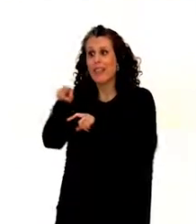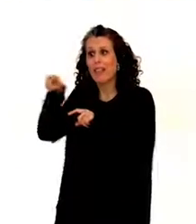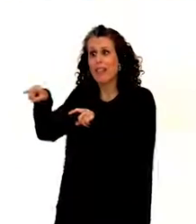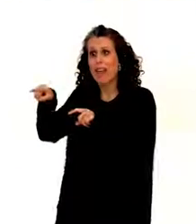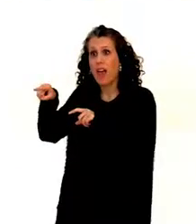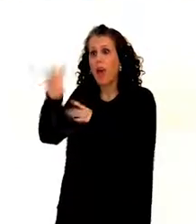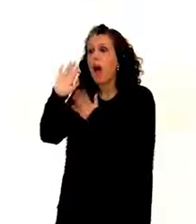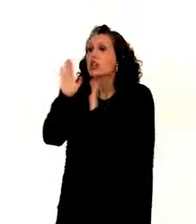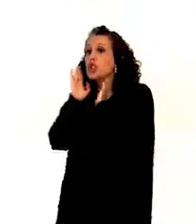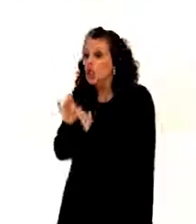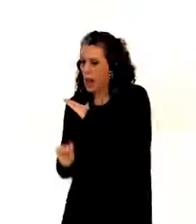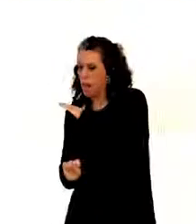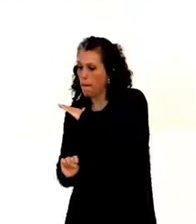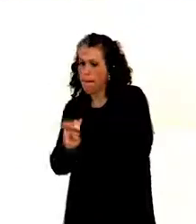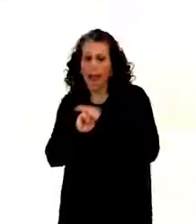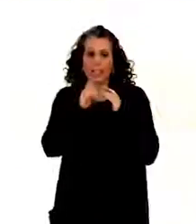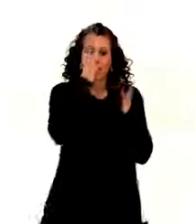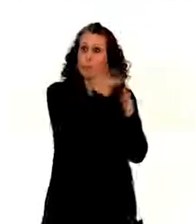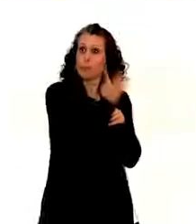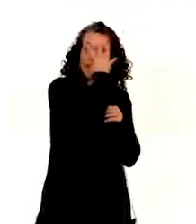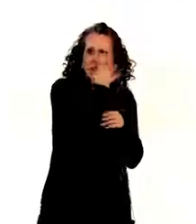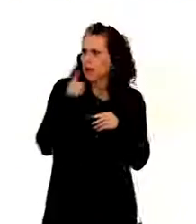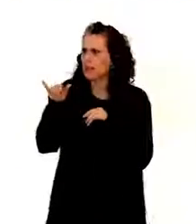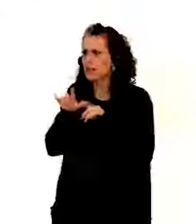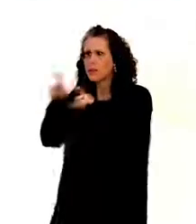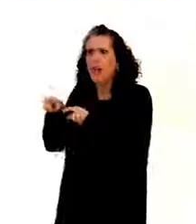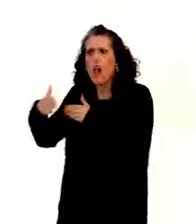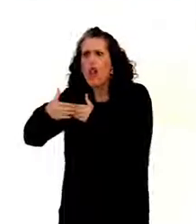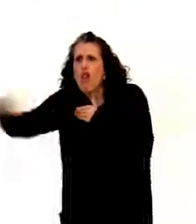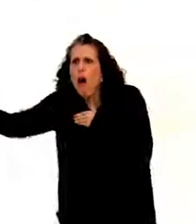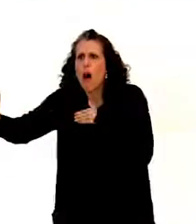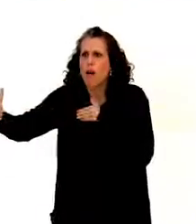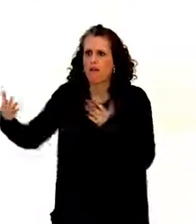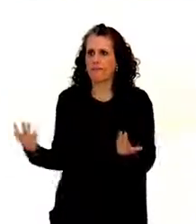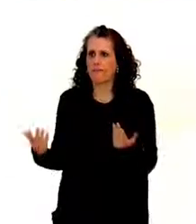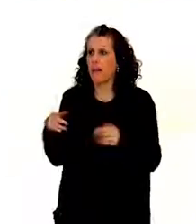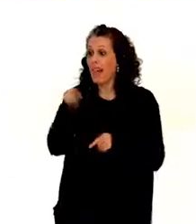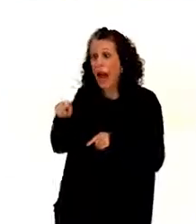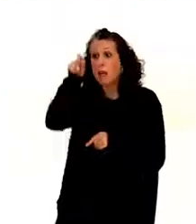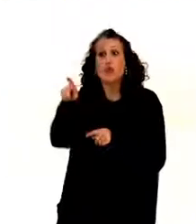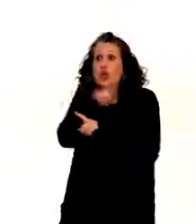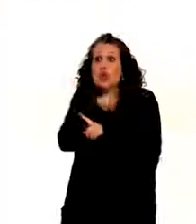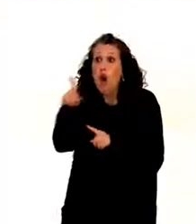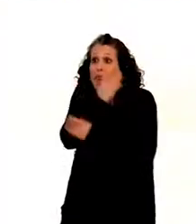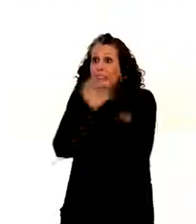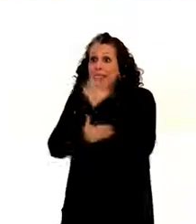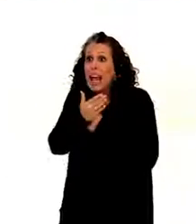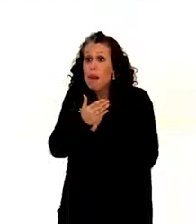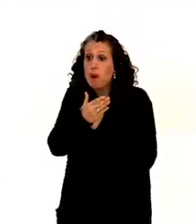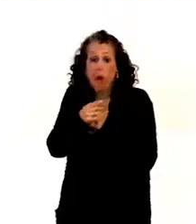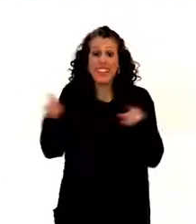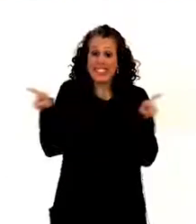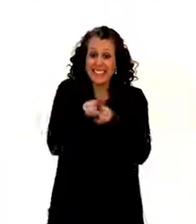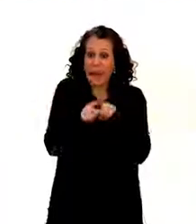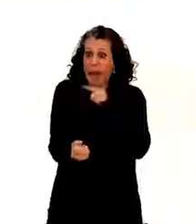than the maximum prison sentence. If he were non-disabled, individual committed the